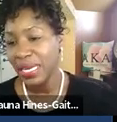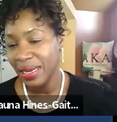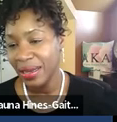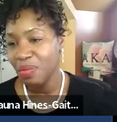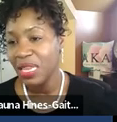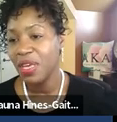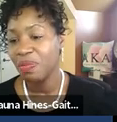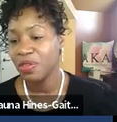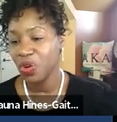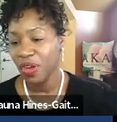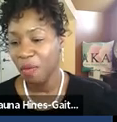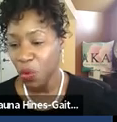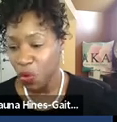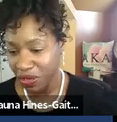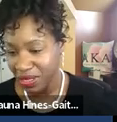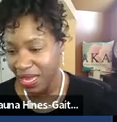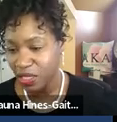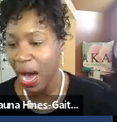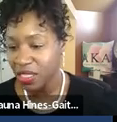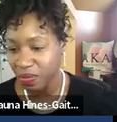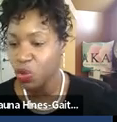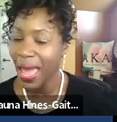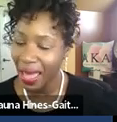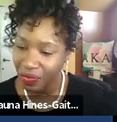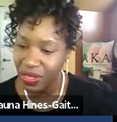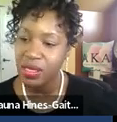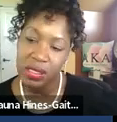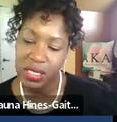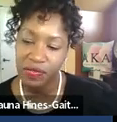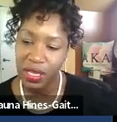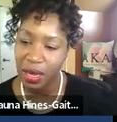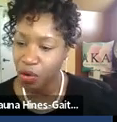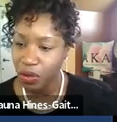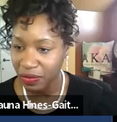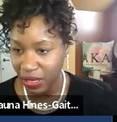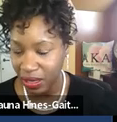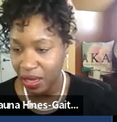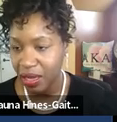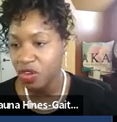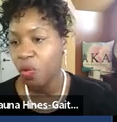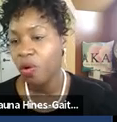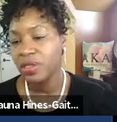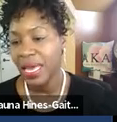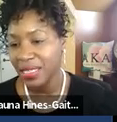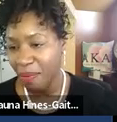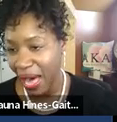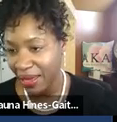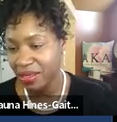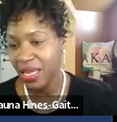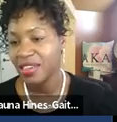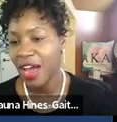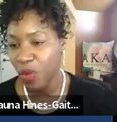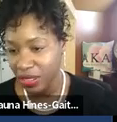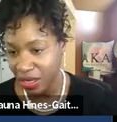we need as many people serving on boards as possible who have this sensitivity and proclivity towards anti